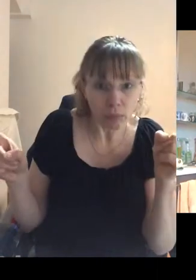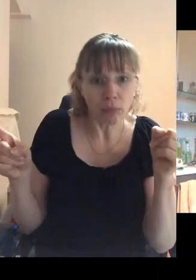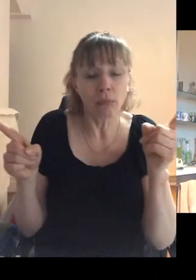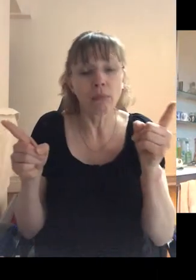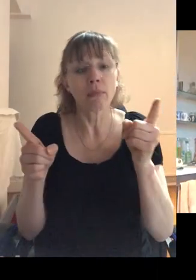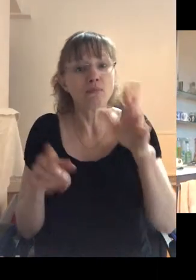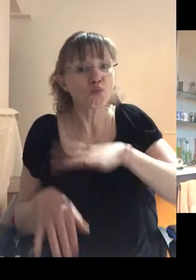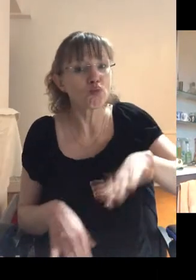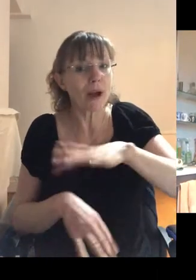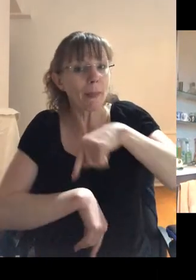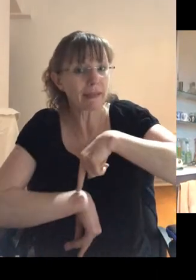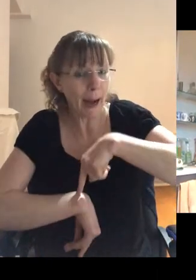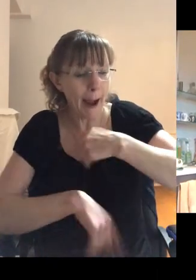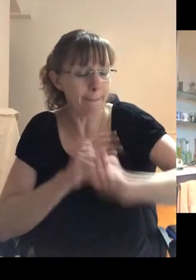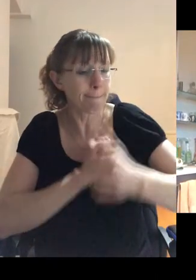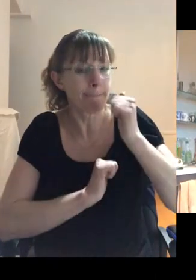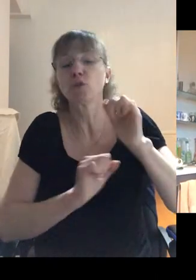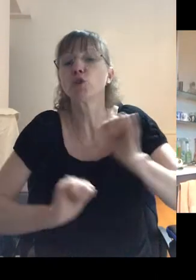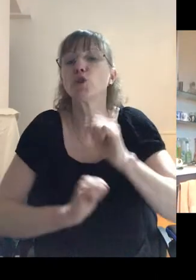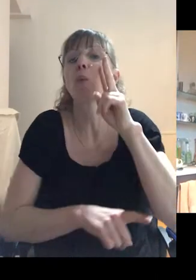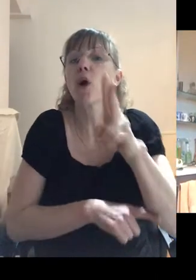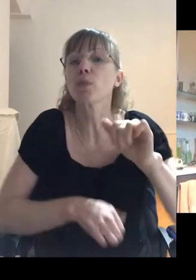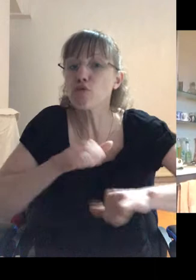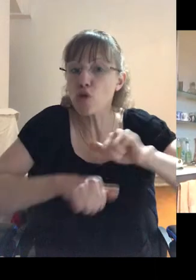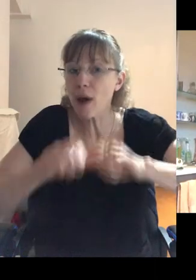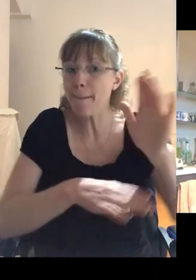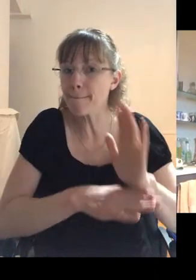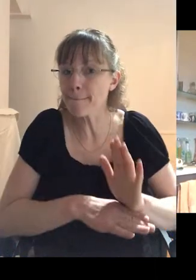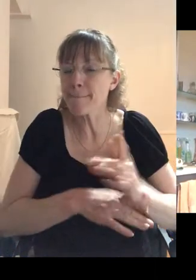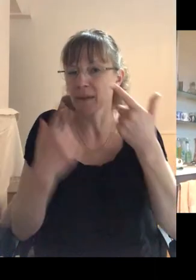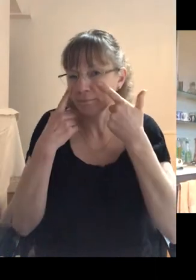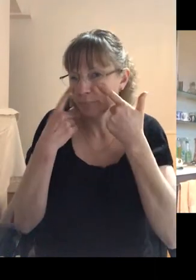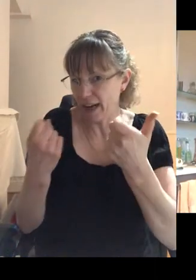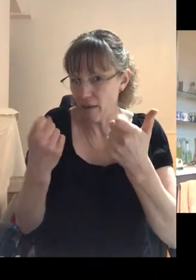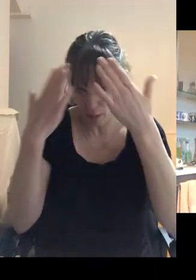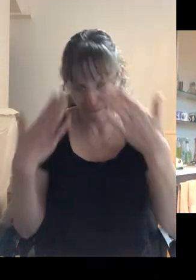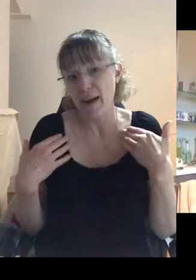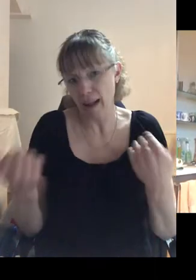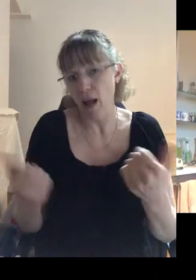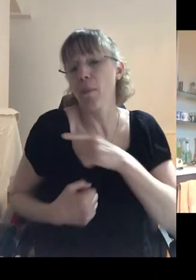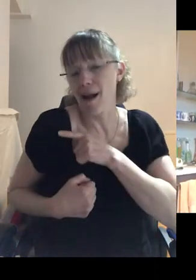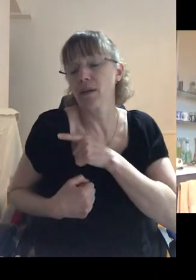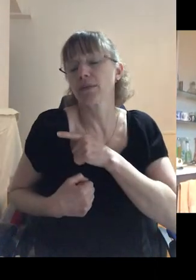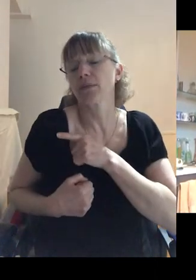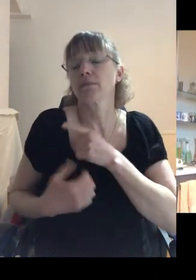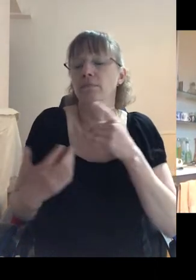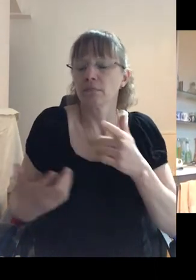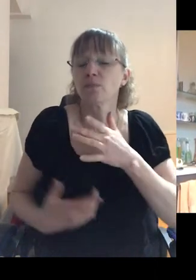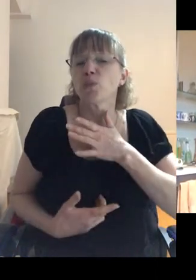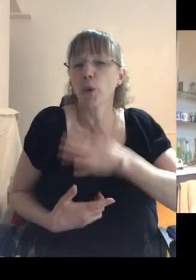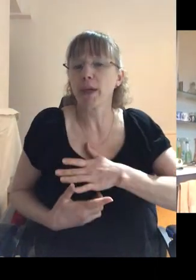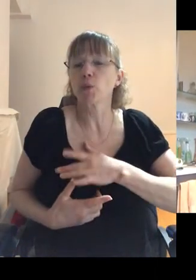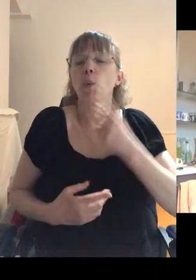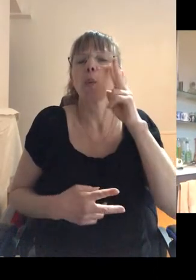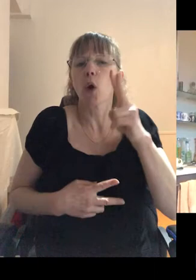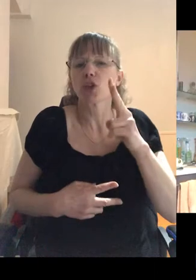were around at the time and you haven't watched the series yet, be careful of your mental health because you just need to take it in